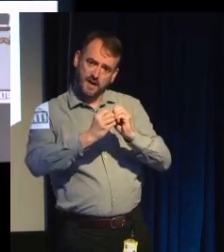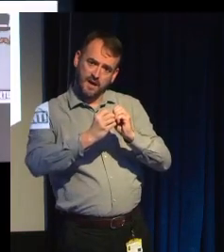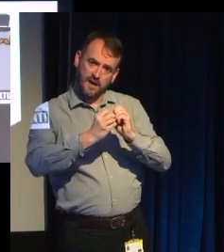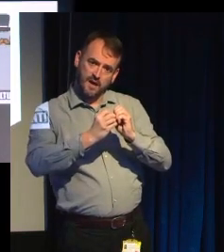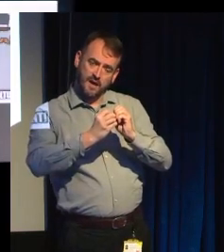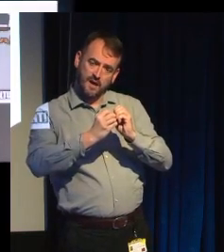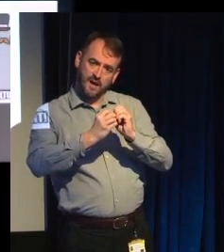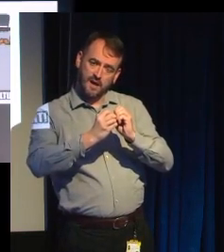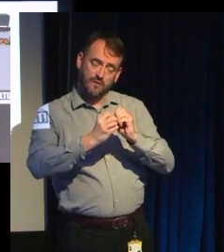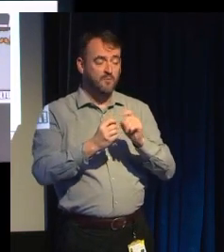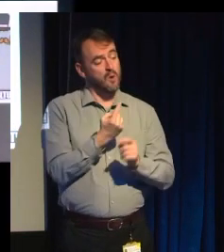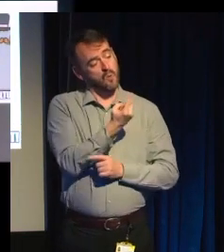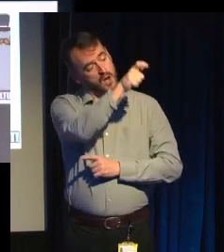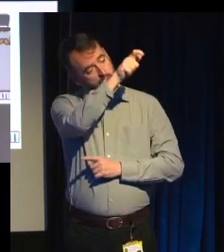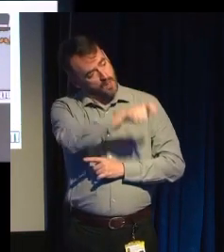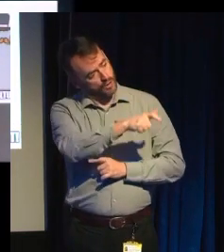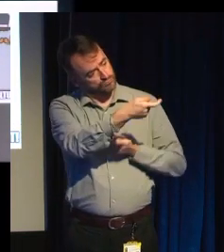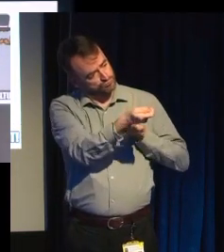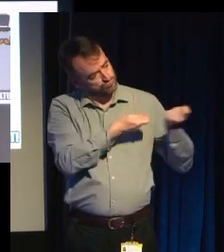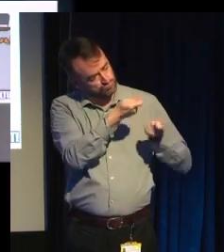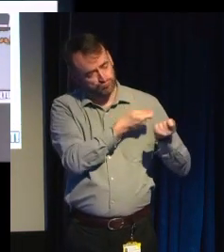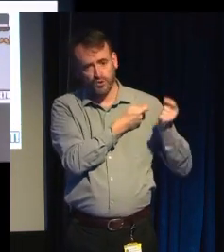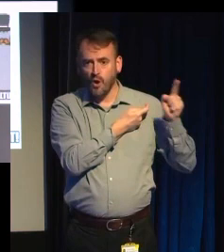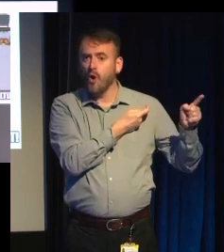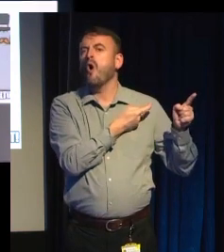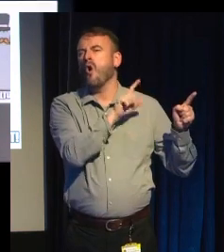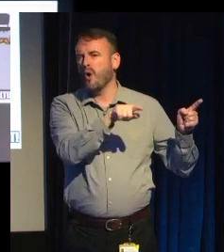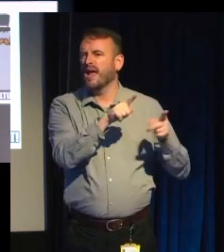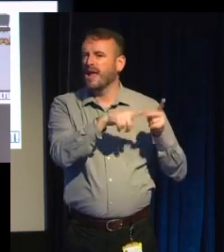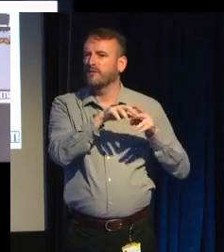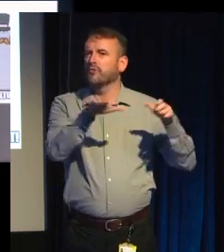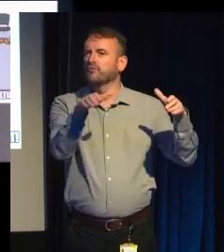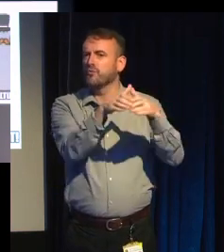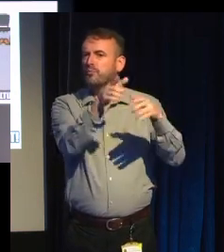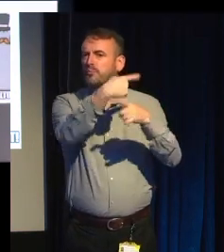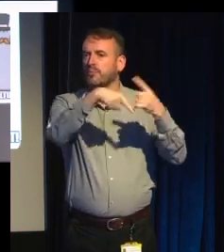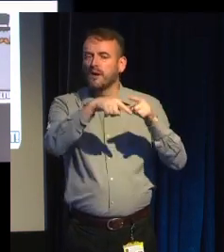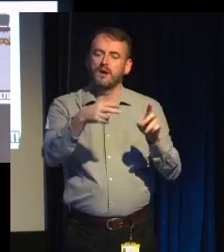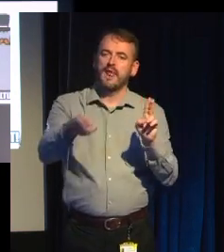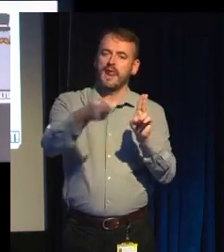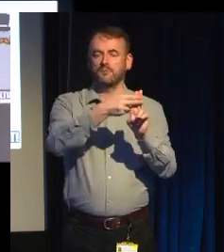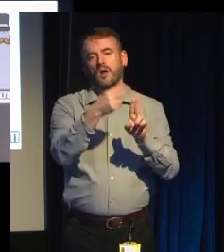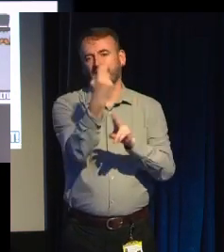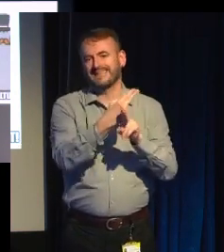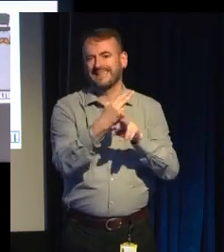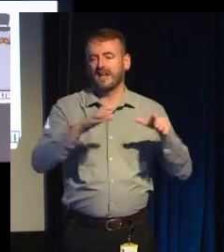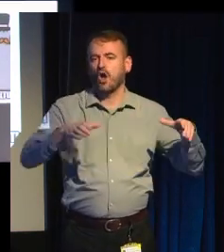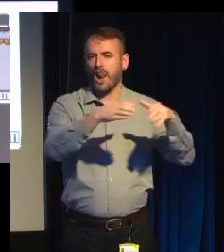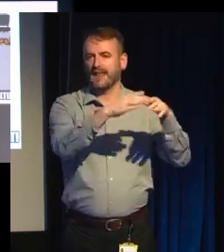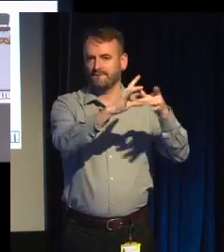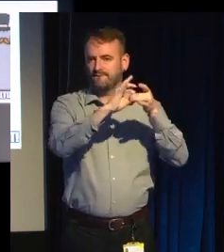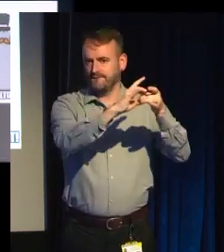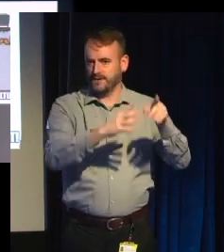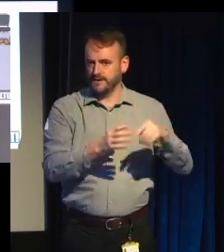auteur, or if there's several people, like an artistic collective. And bonus points if the game